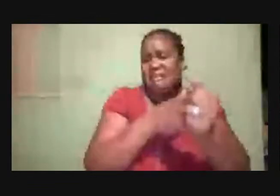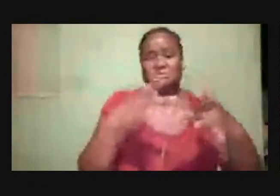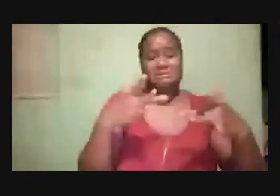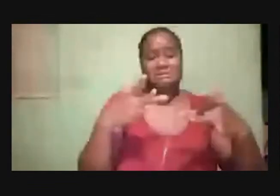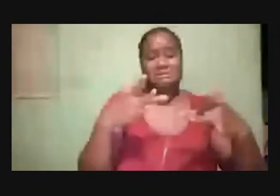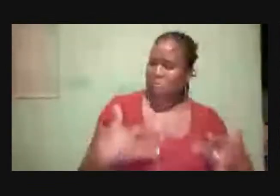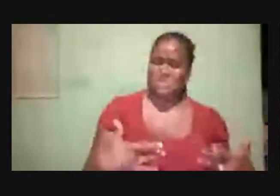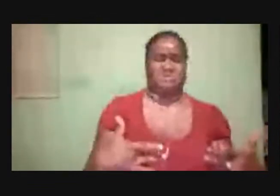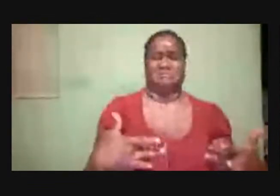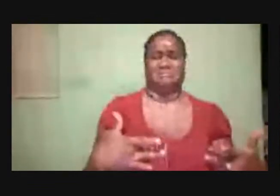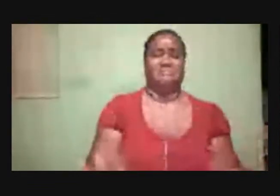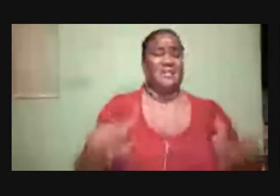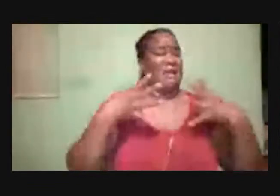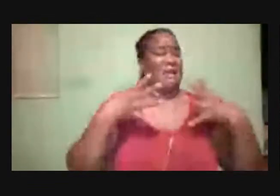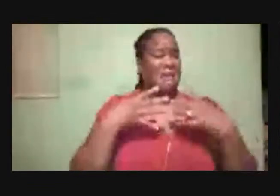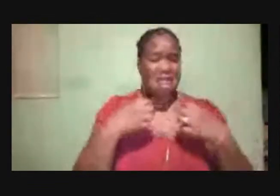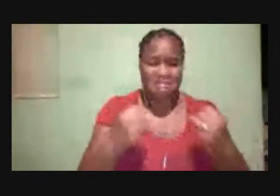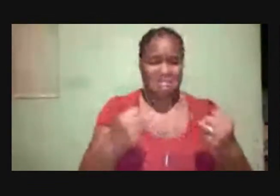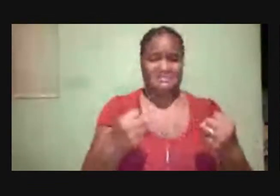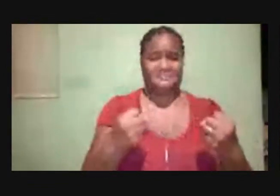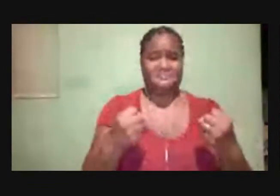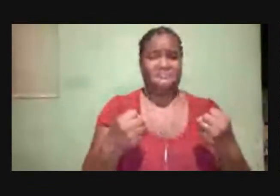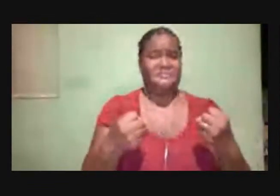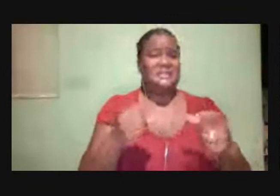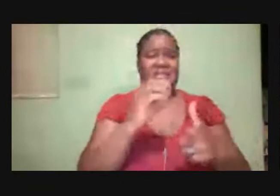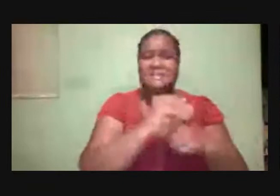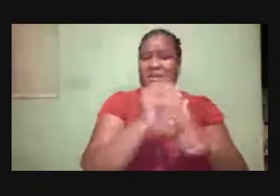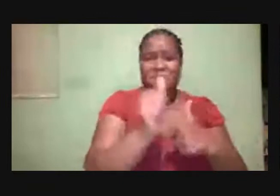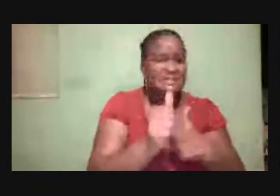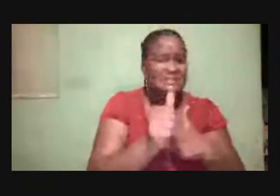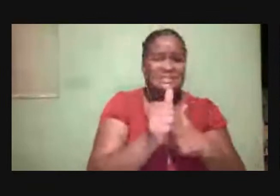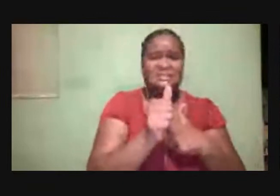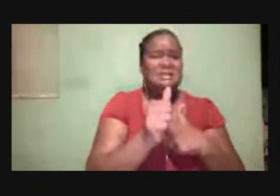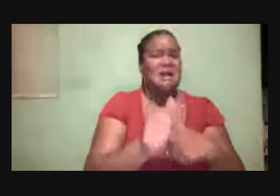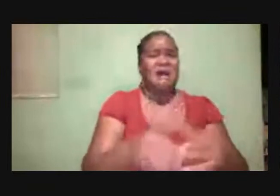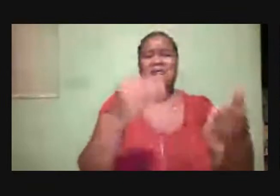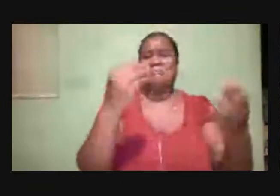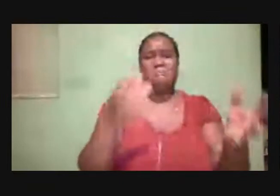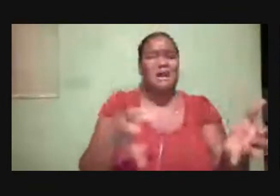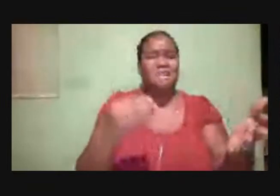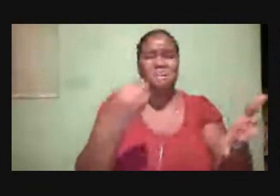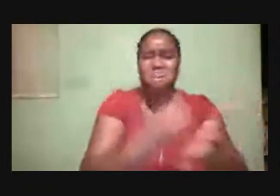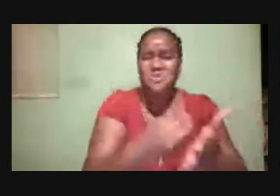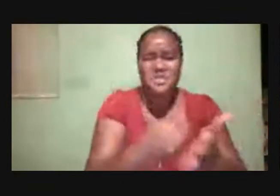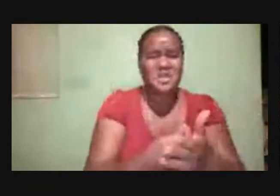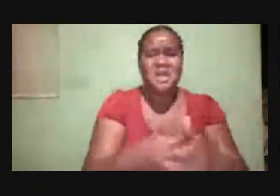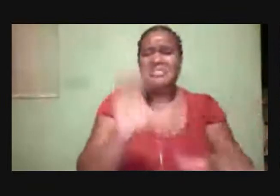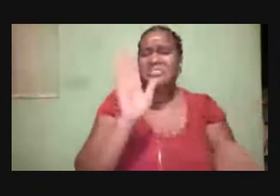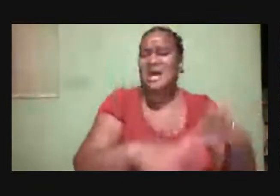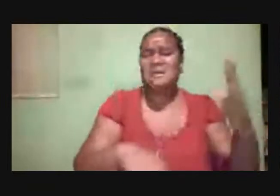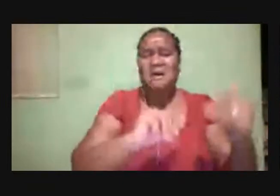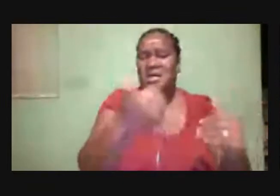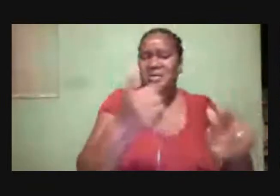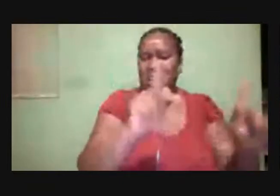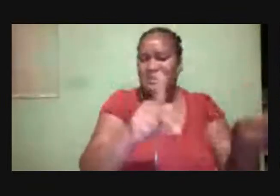Some Disabilities Incur more Costs Than others So you can Imagine The strain Then there is